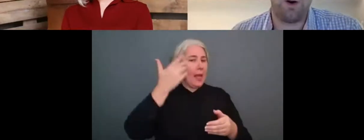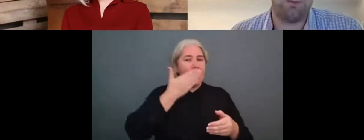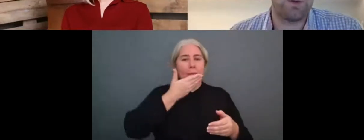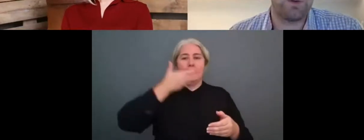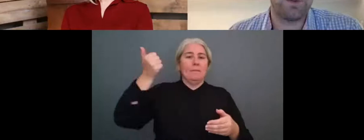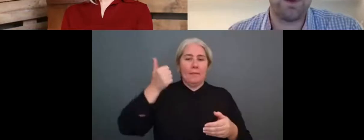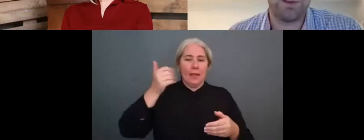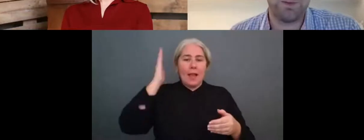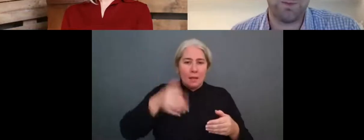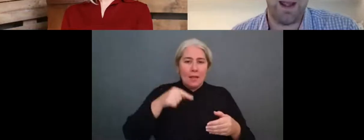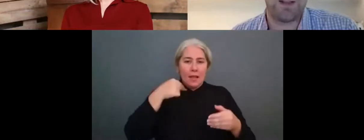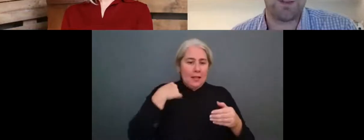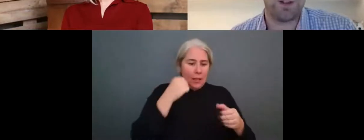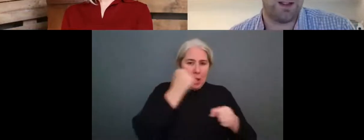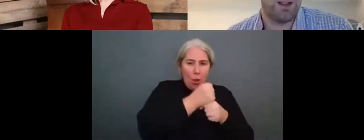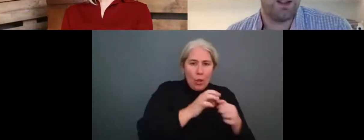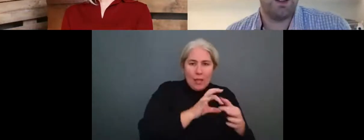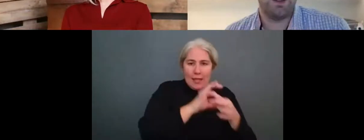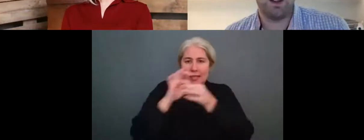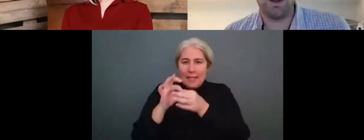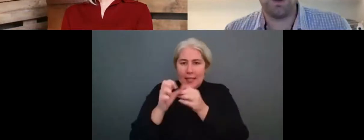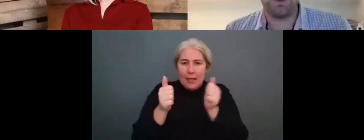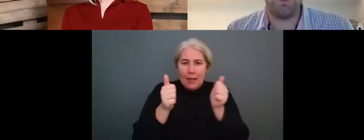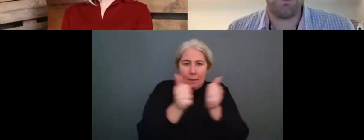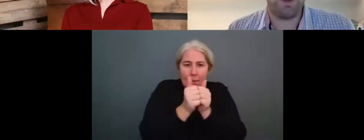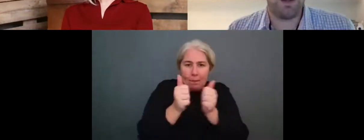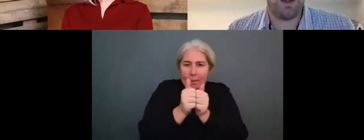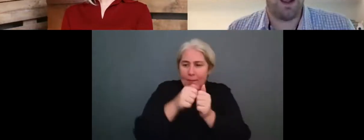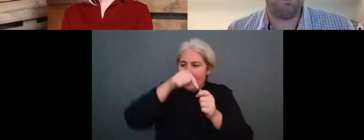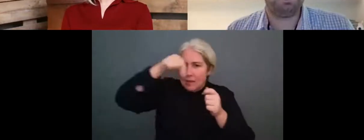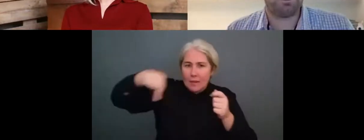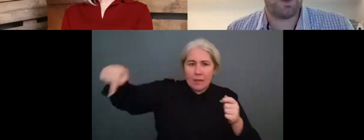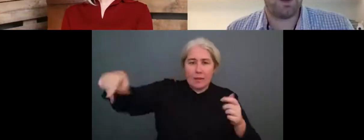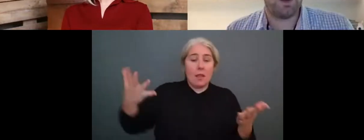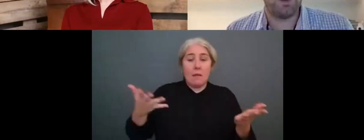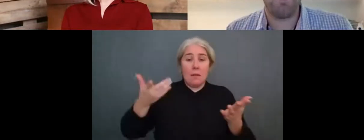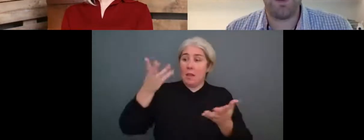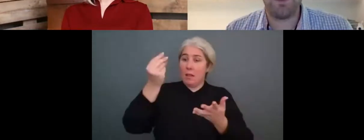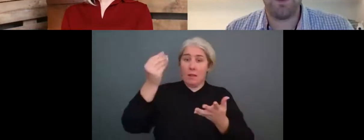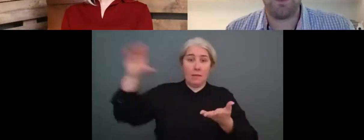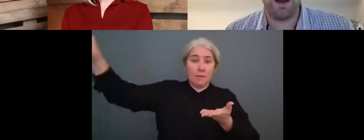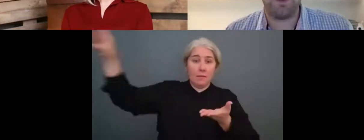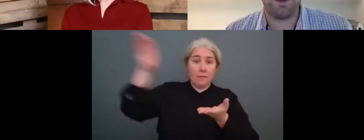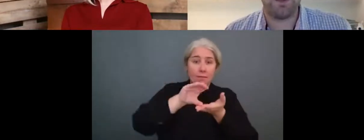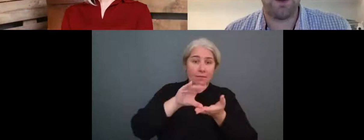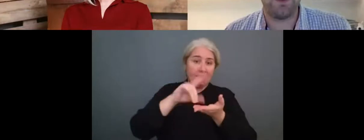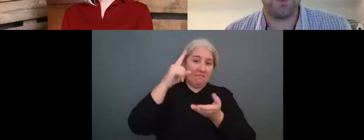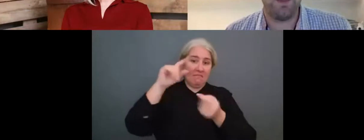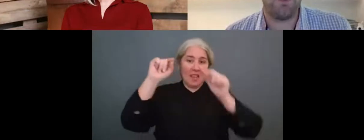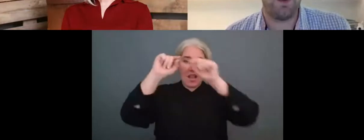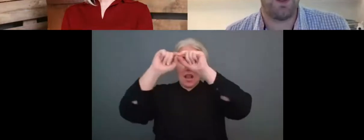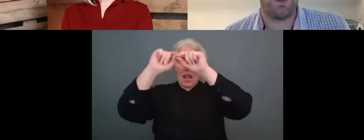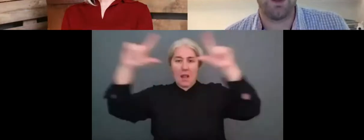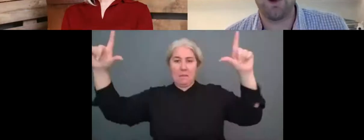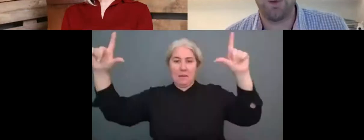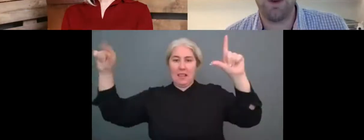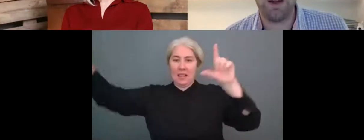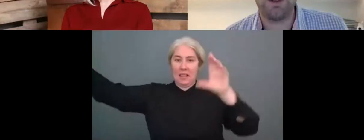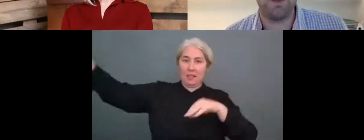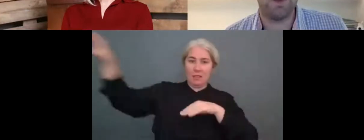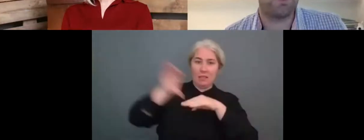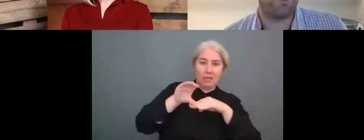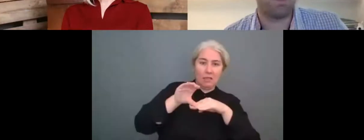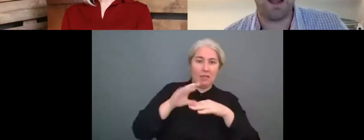can be from your sponsors where actually you might be, um, you might benefit from having a sponsorship of a large